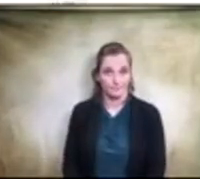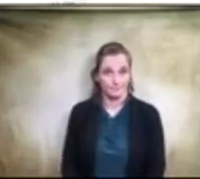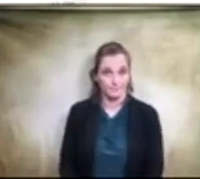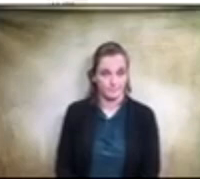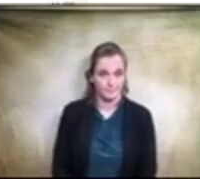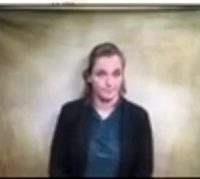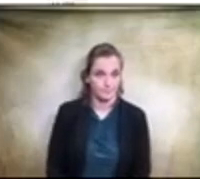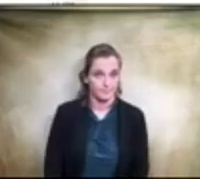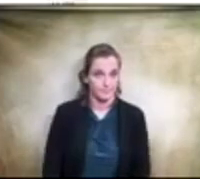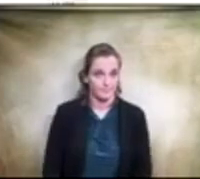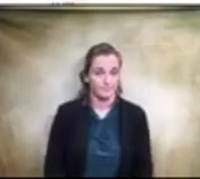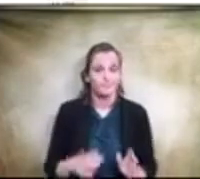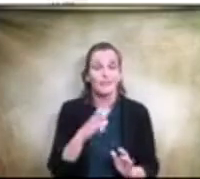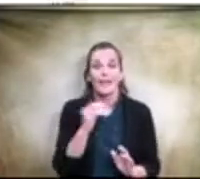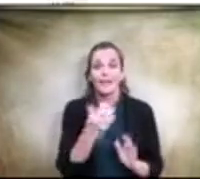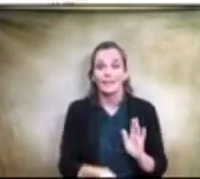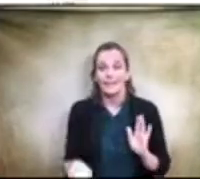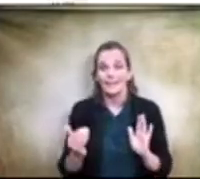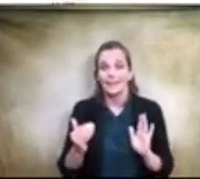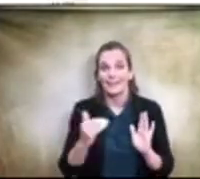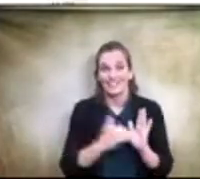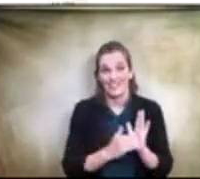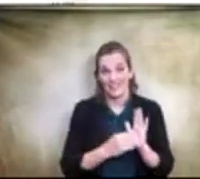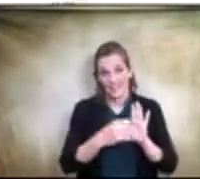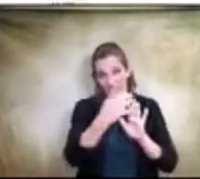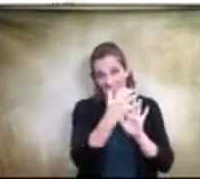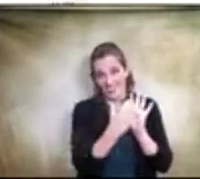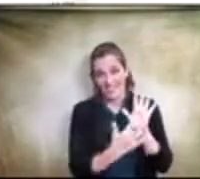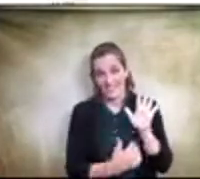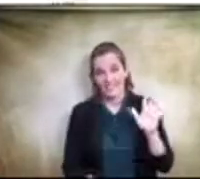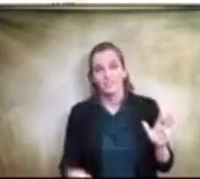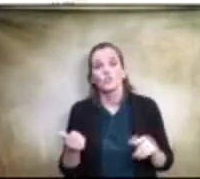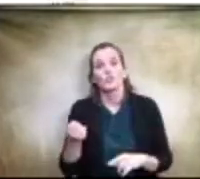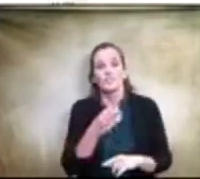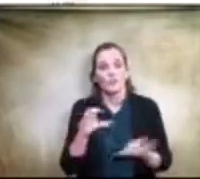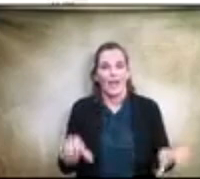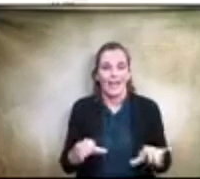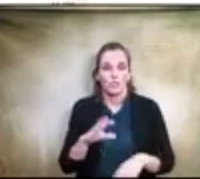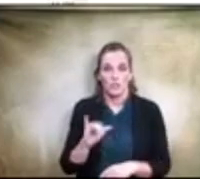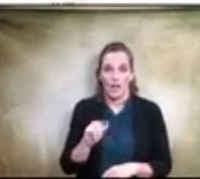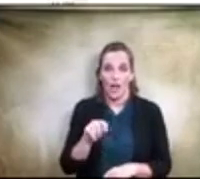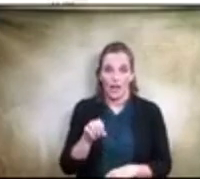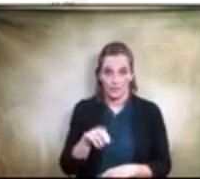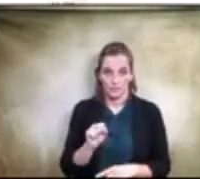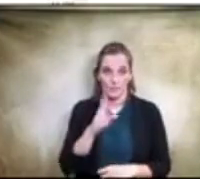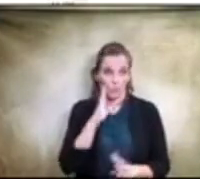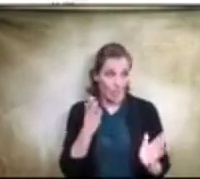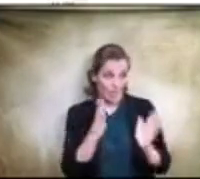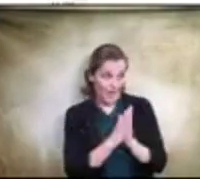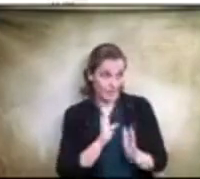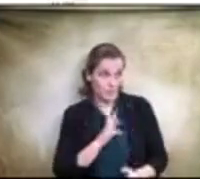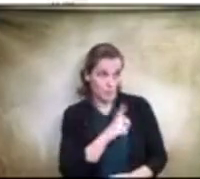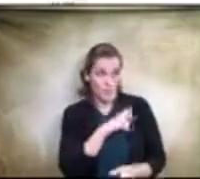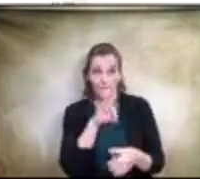And again, of these, there are several action items that we're going to request that the board vote on. This